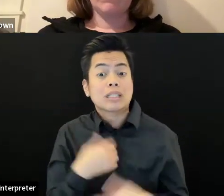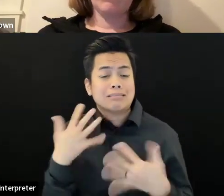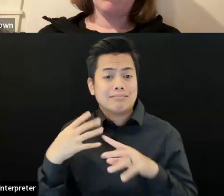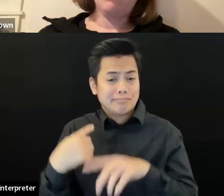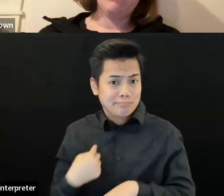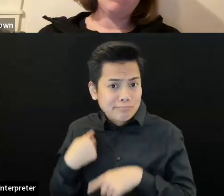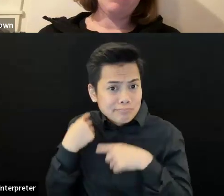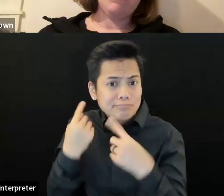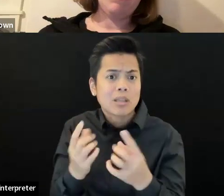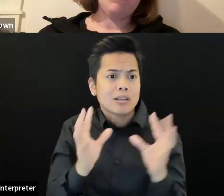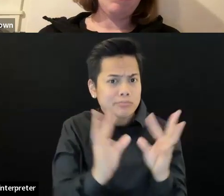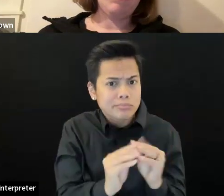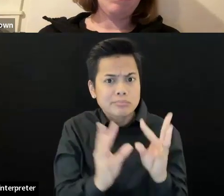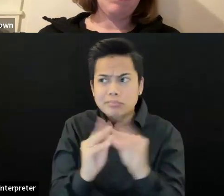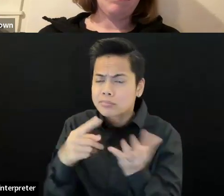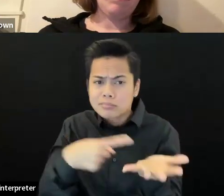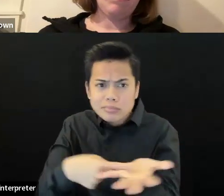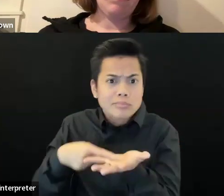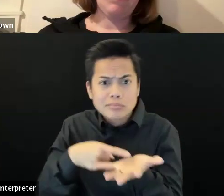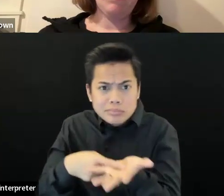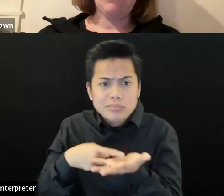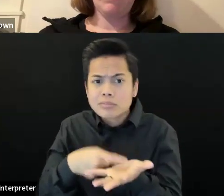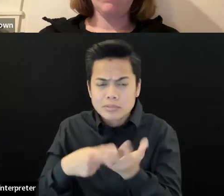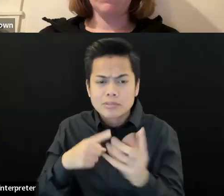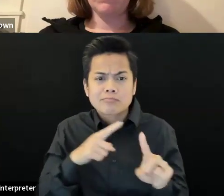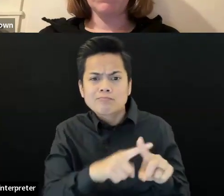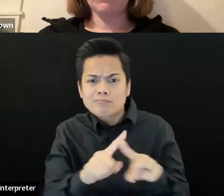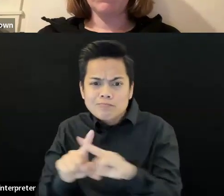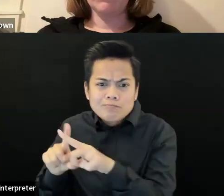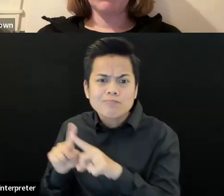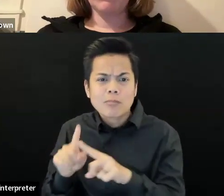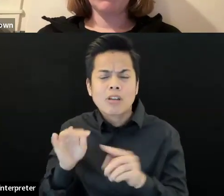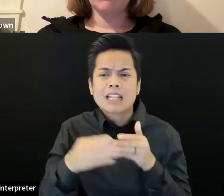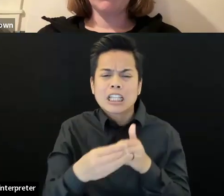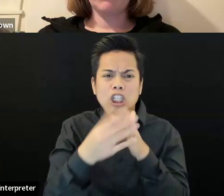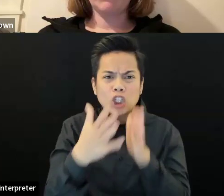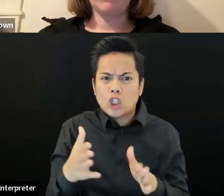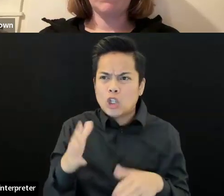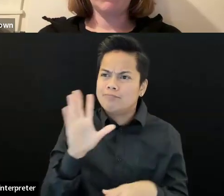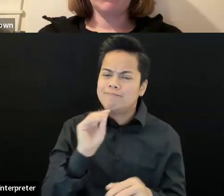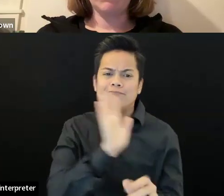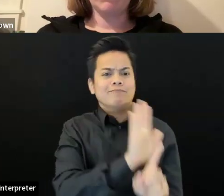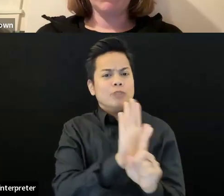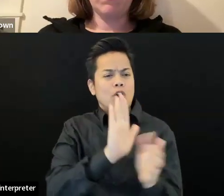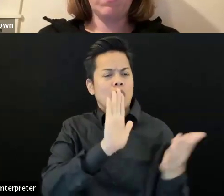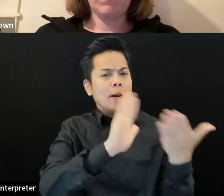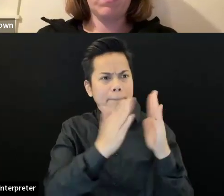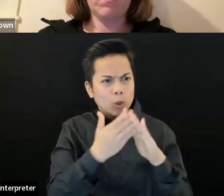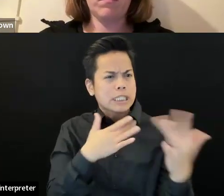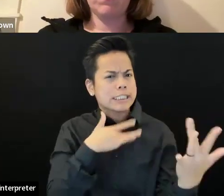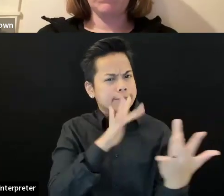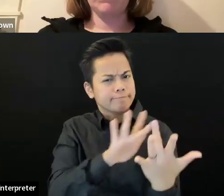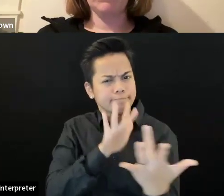various leaders in the community and, and, and doing a lot of outreach to figure out and make invitations to folks who